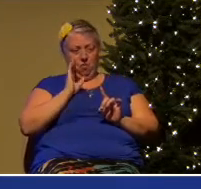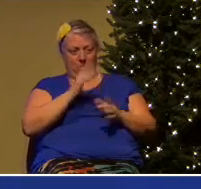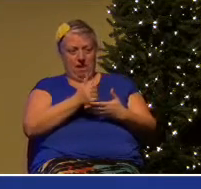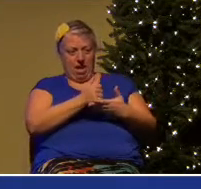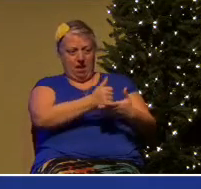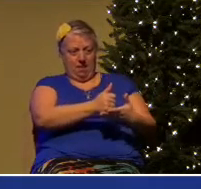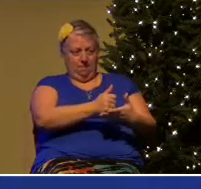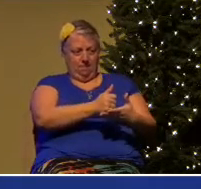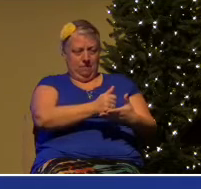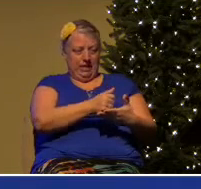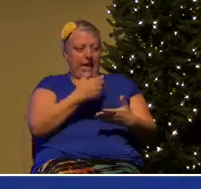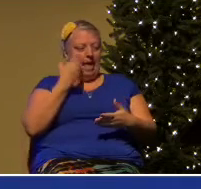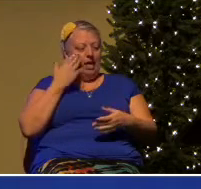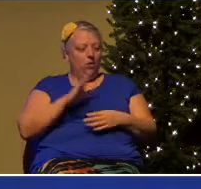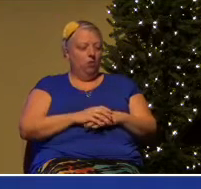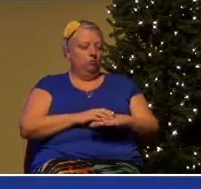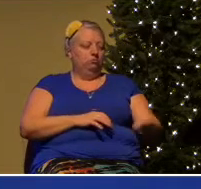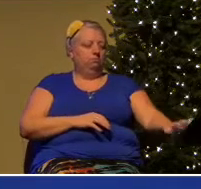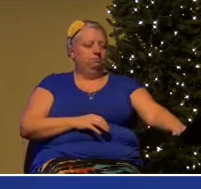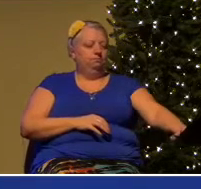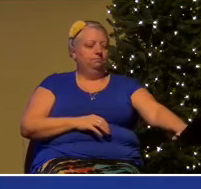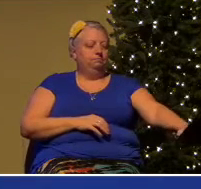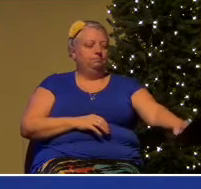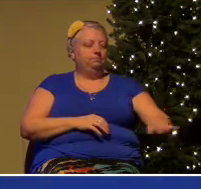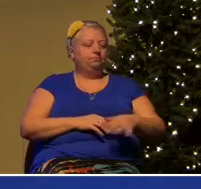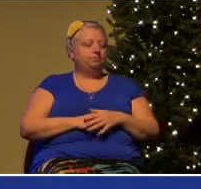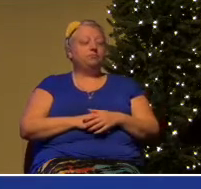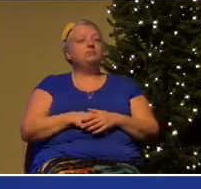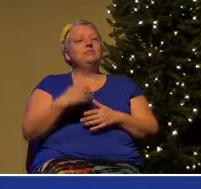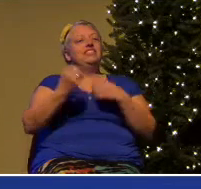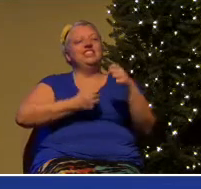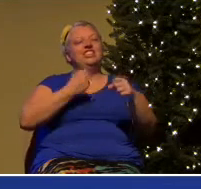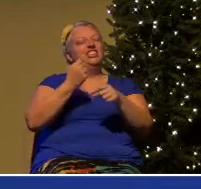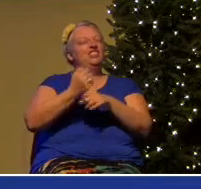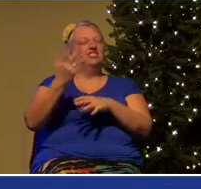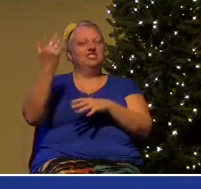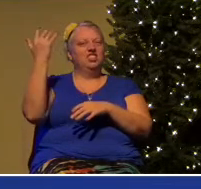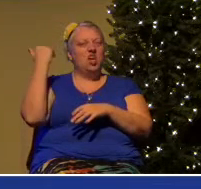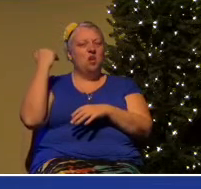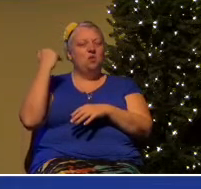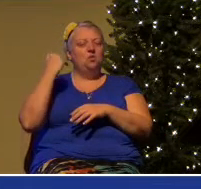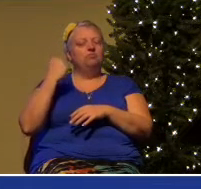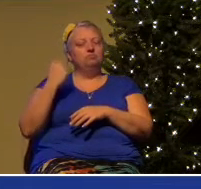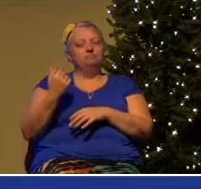Redpath, a British pastor, put it this way. He says, before you speak, think.